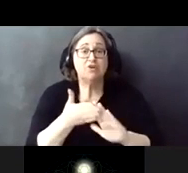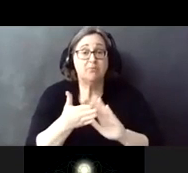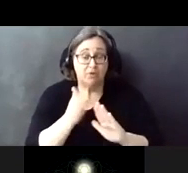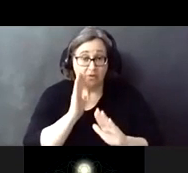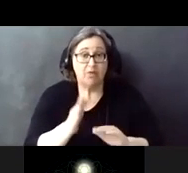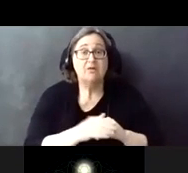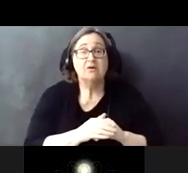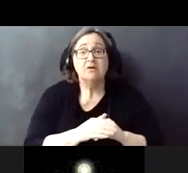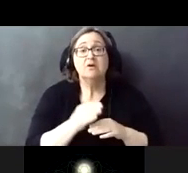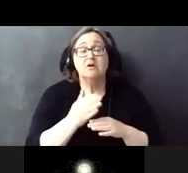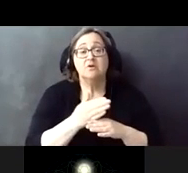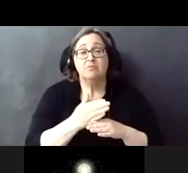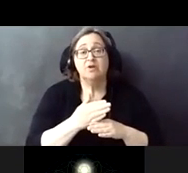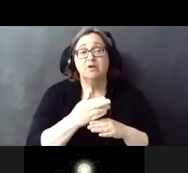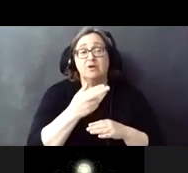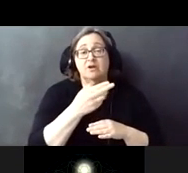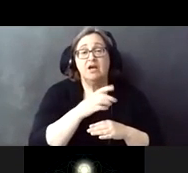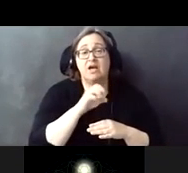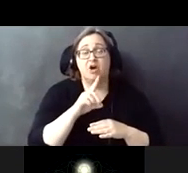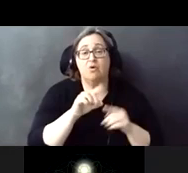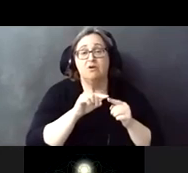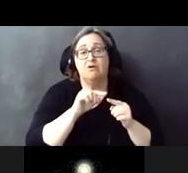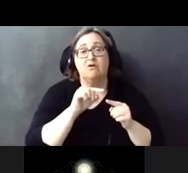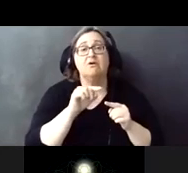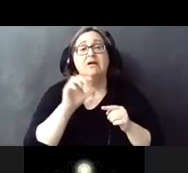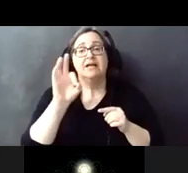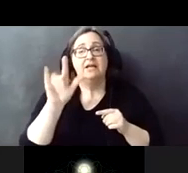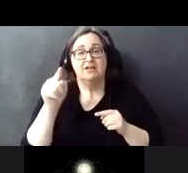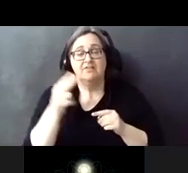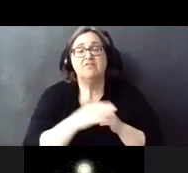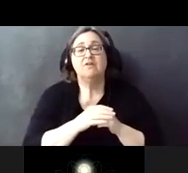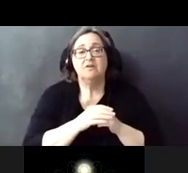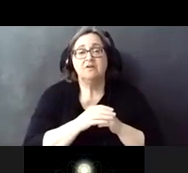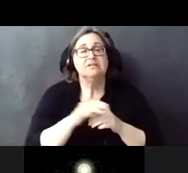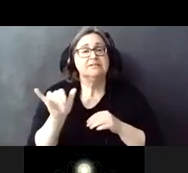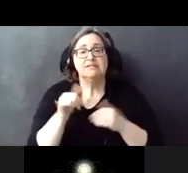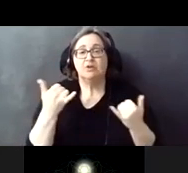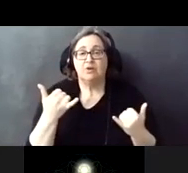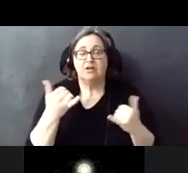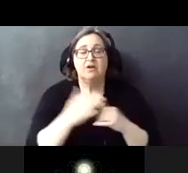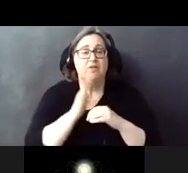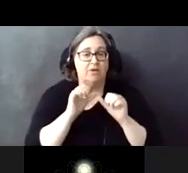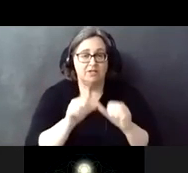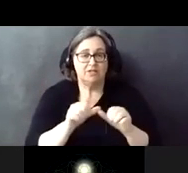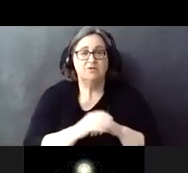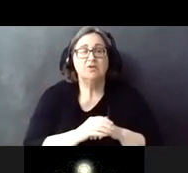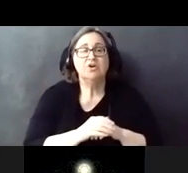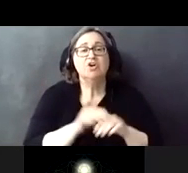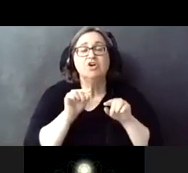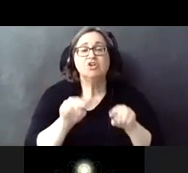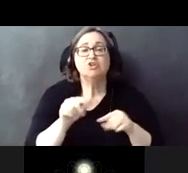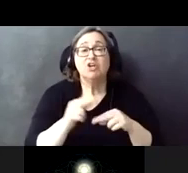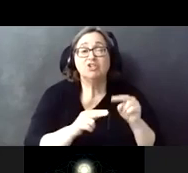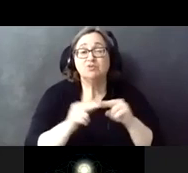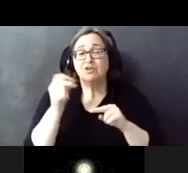uh between howard 95th through the project area as they do today during construction